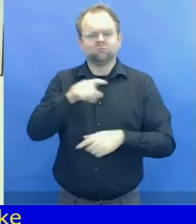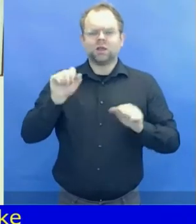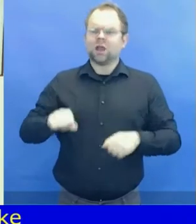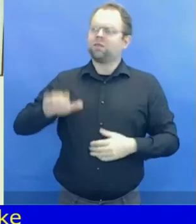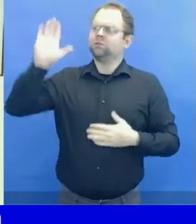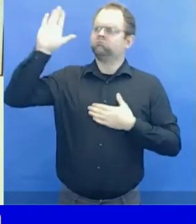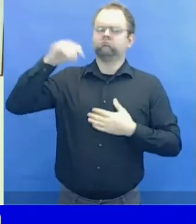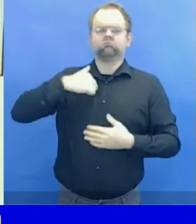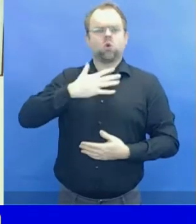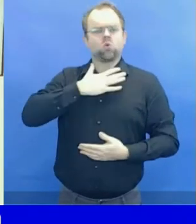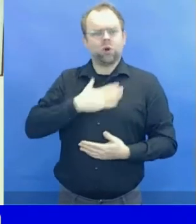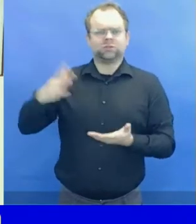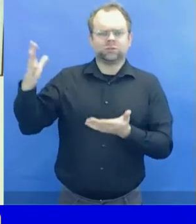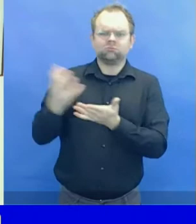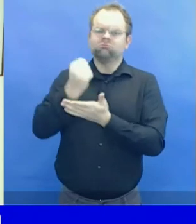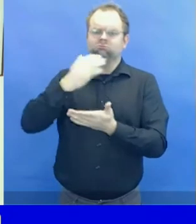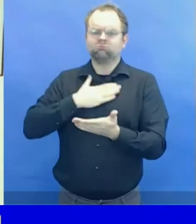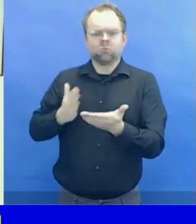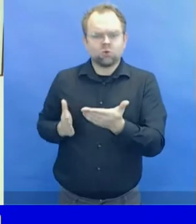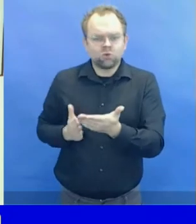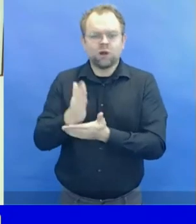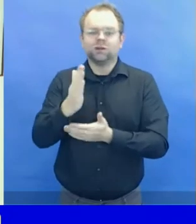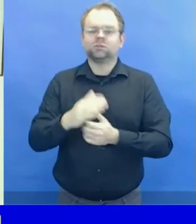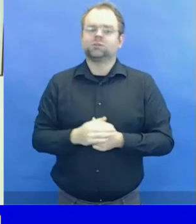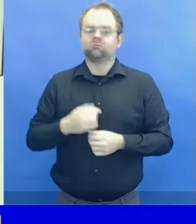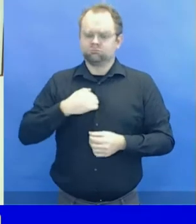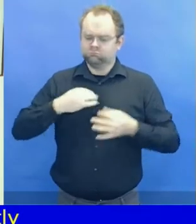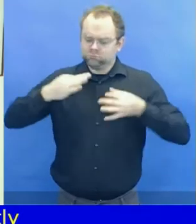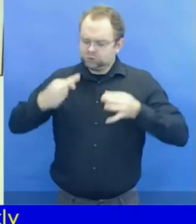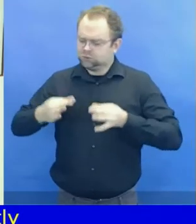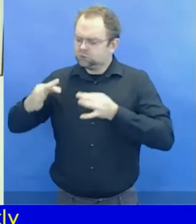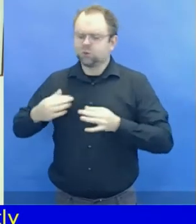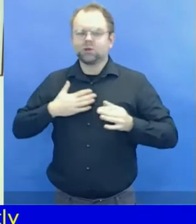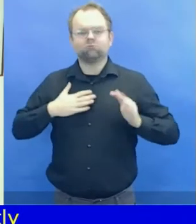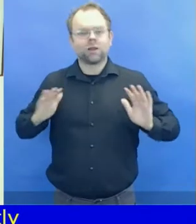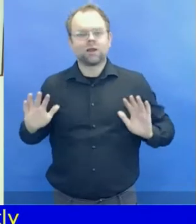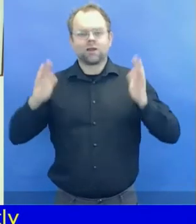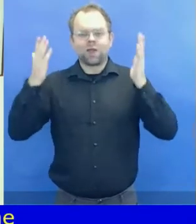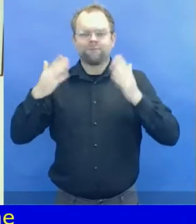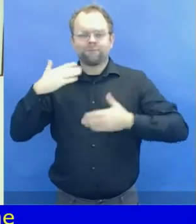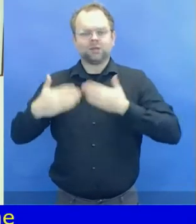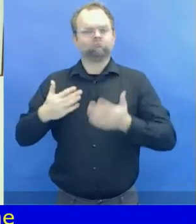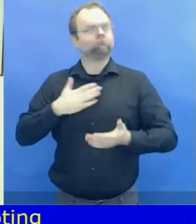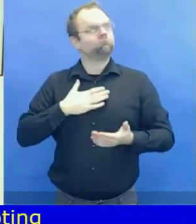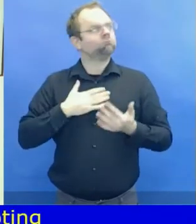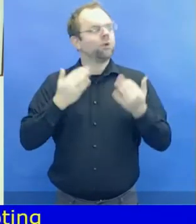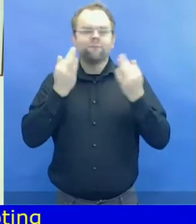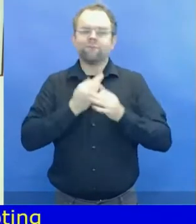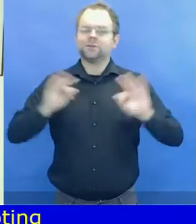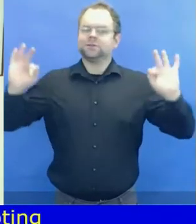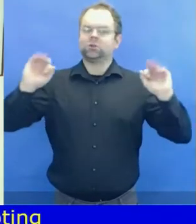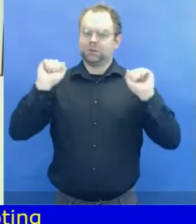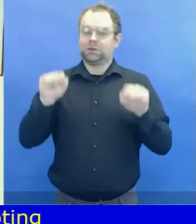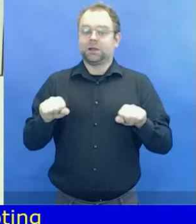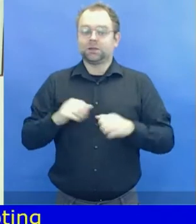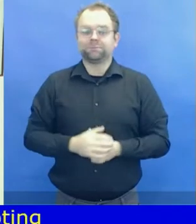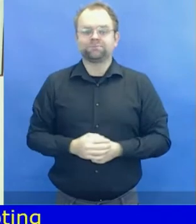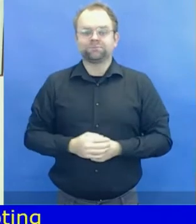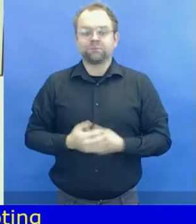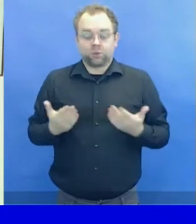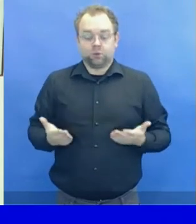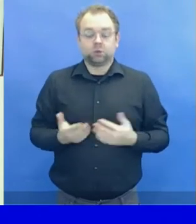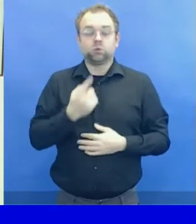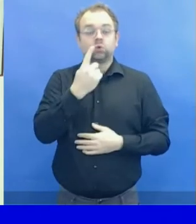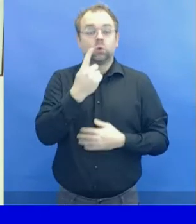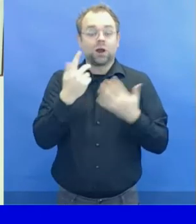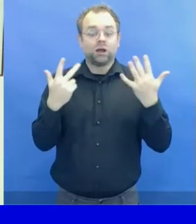rights of persons with disabilities and their inclusion. Today, we are inaugurating the 13th Conference of States Parties, which